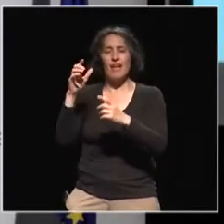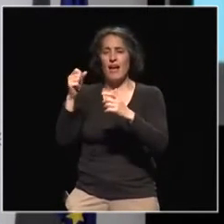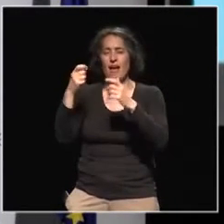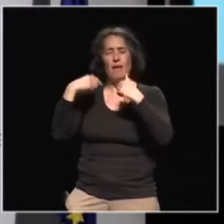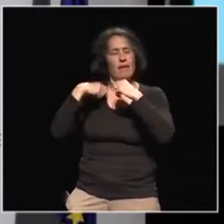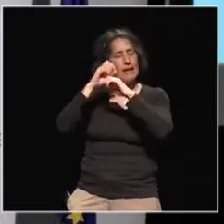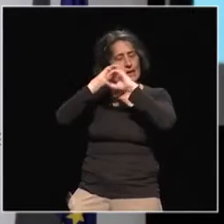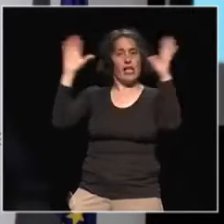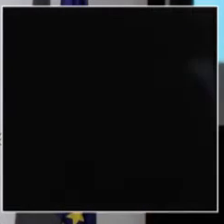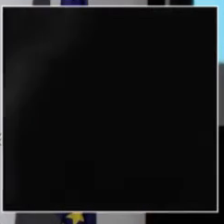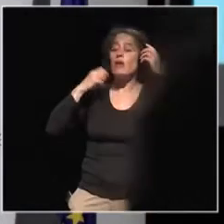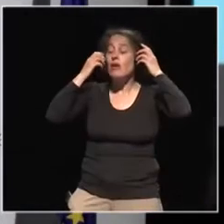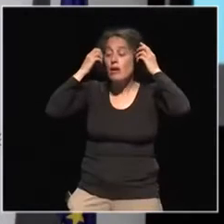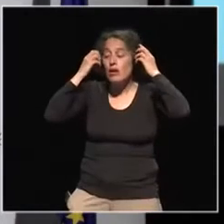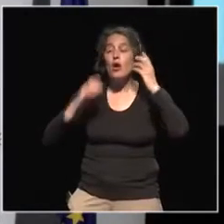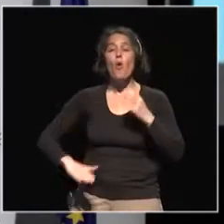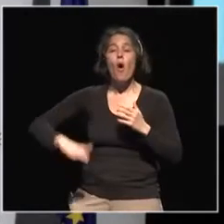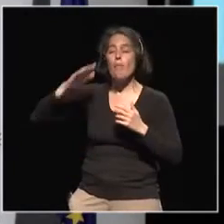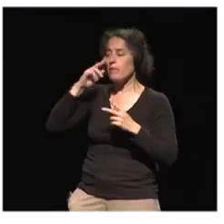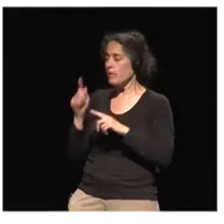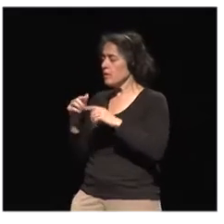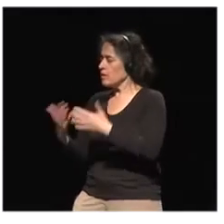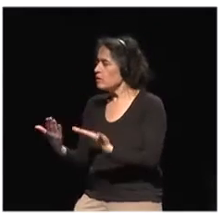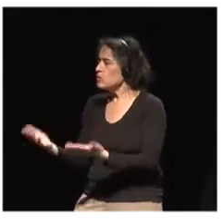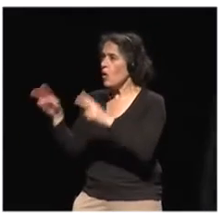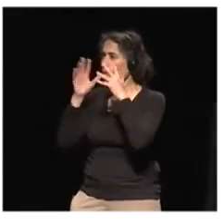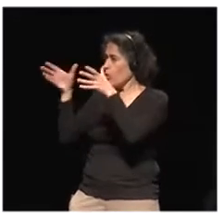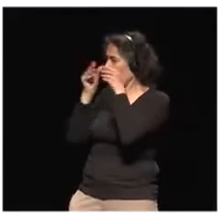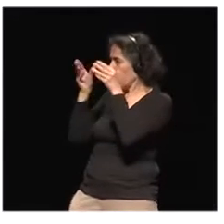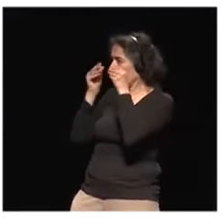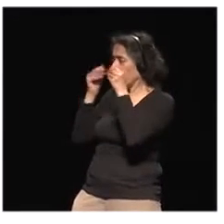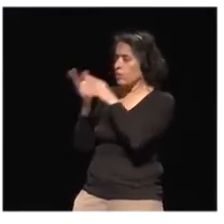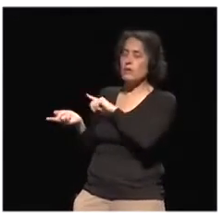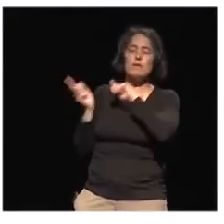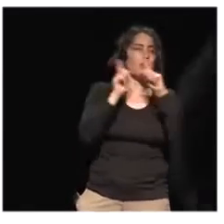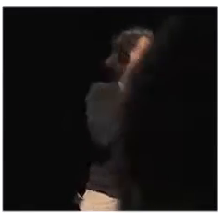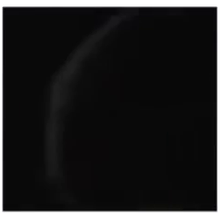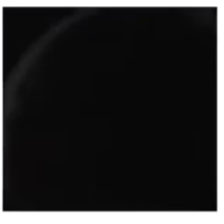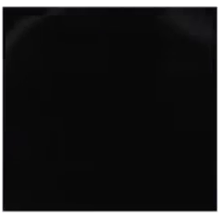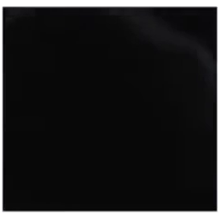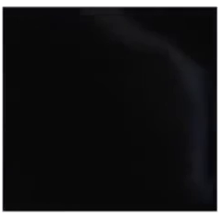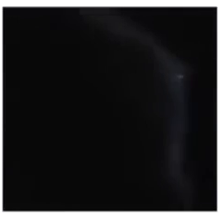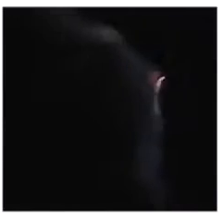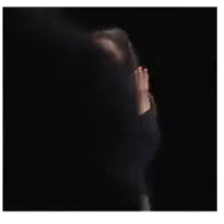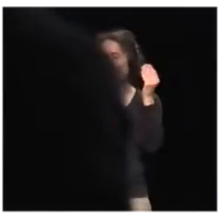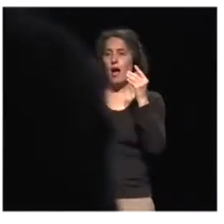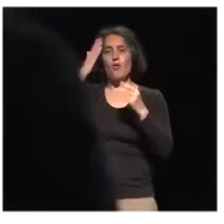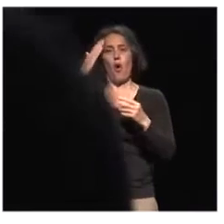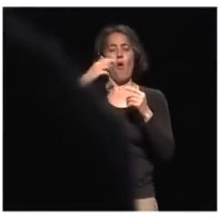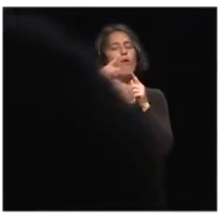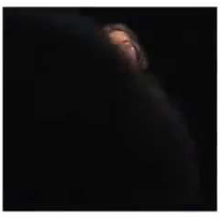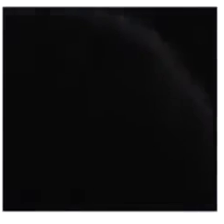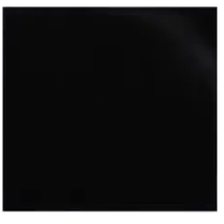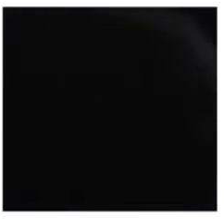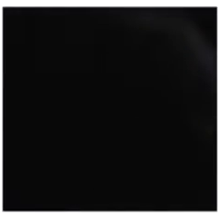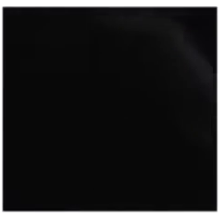fostered in me, you know, for me, when I was young, I didn't really understand why there was such a